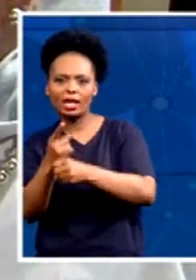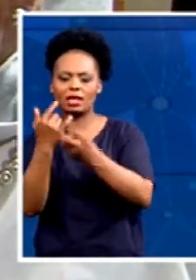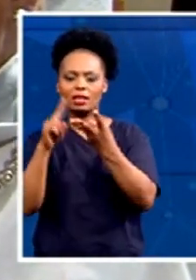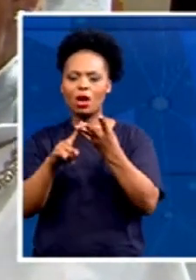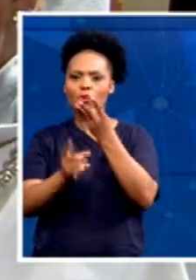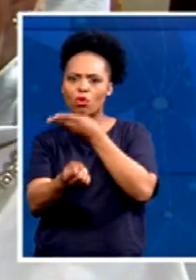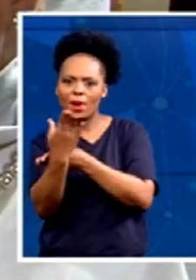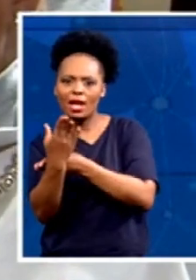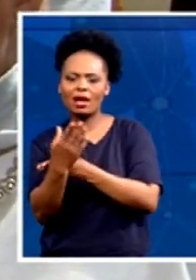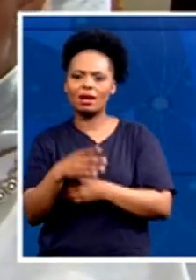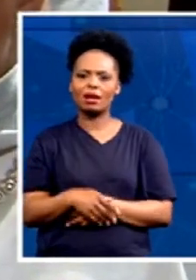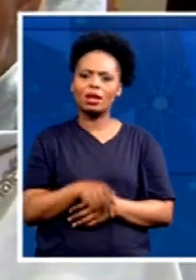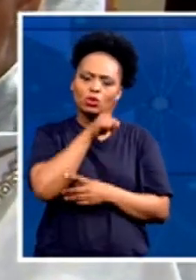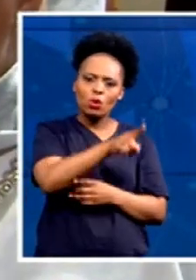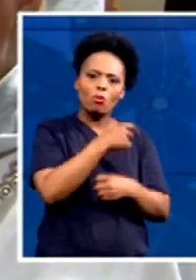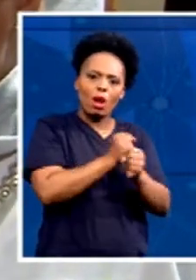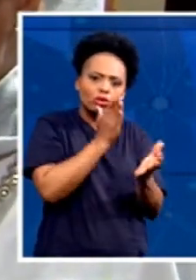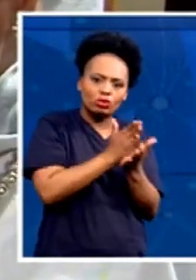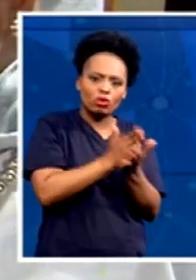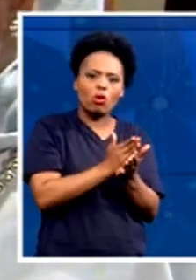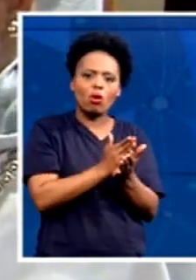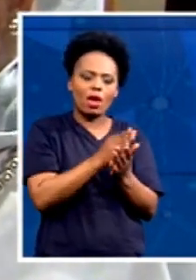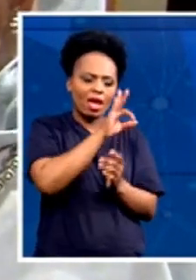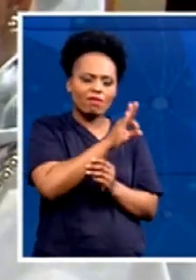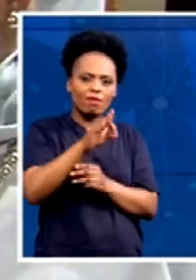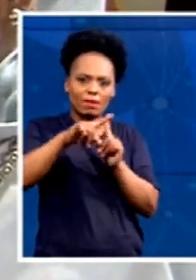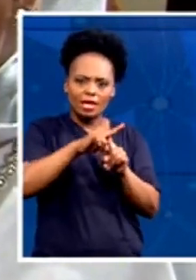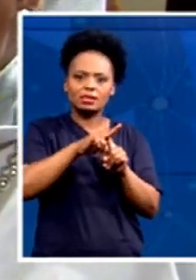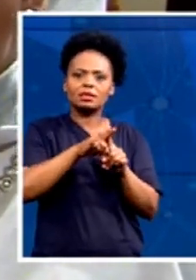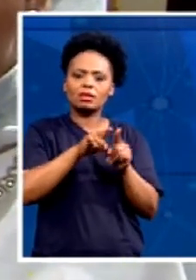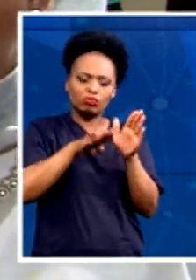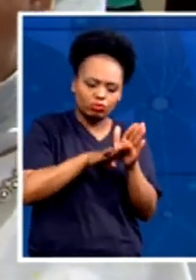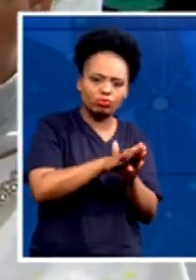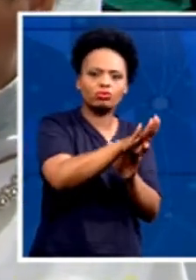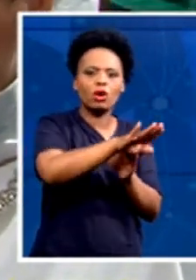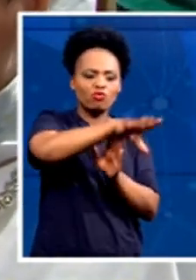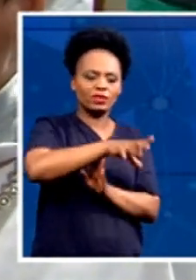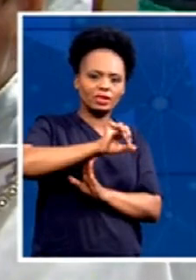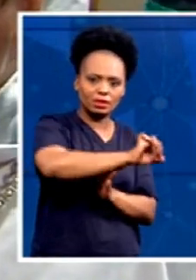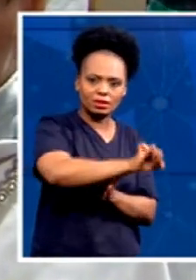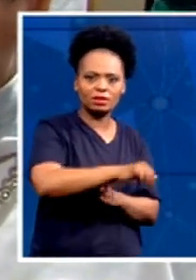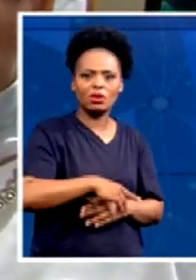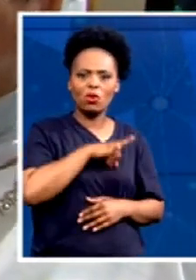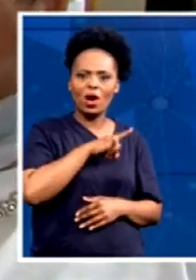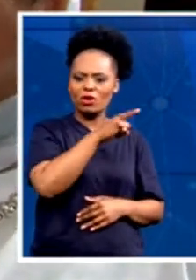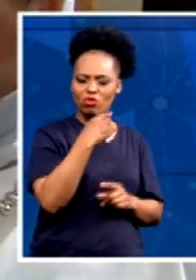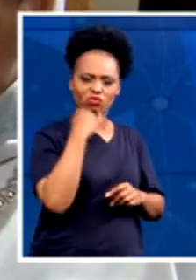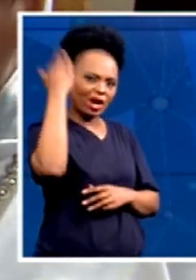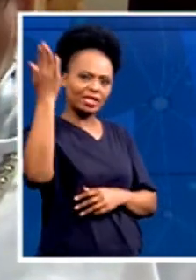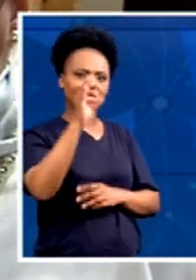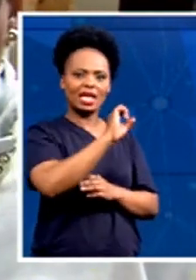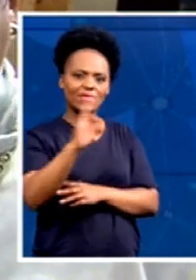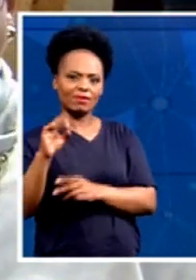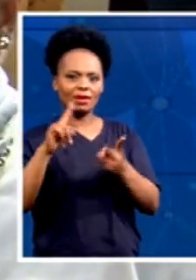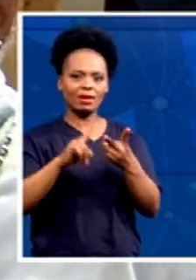that, you know, the party grows within your province? I mean, you're up against the ANC, you're up against the EFF, the home of, you know, Julius Mailema.